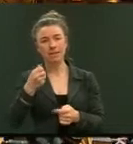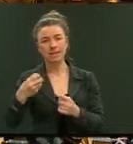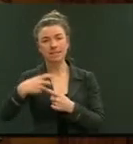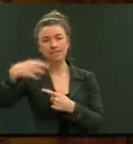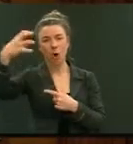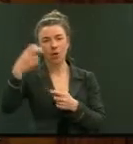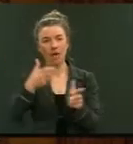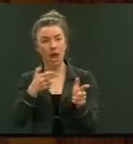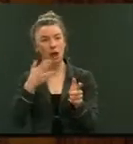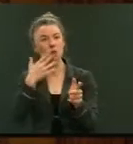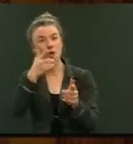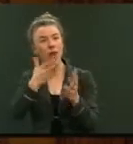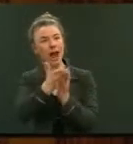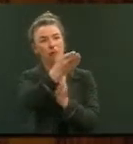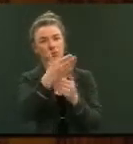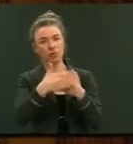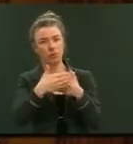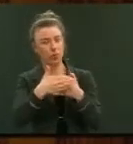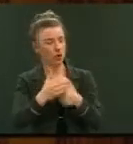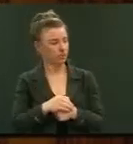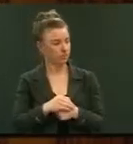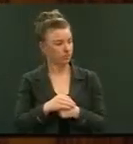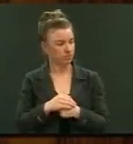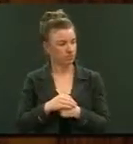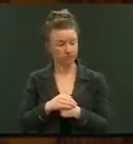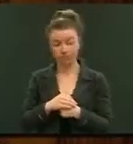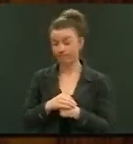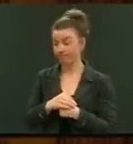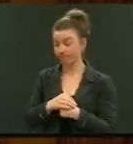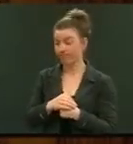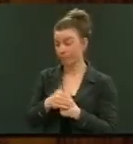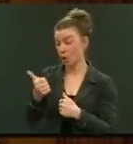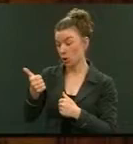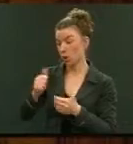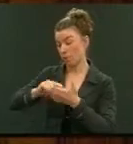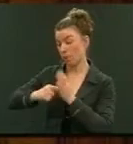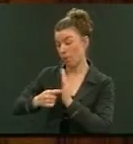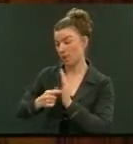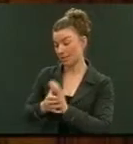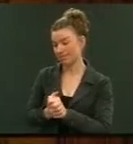Order! Order! On reflection, I think the member makes a good point.